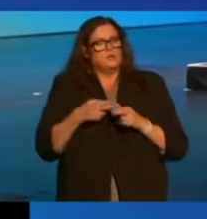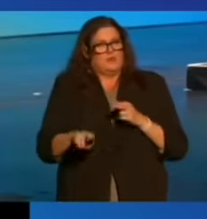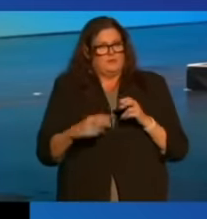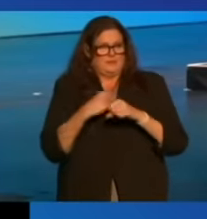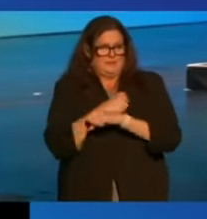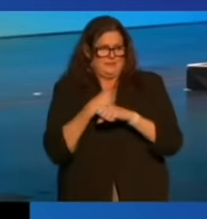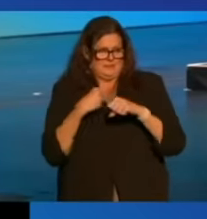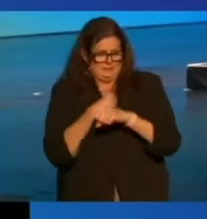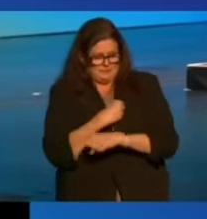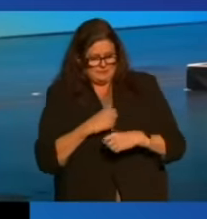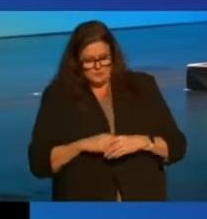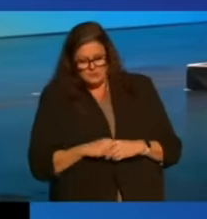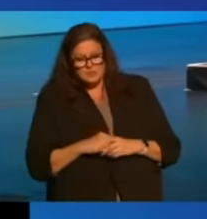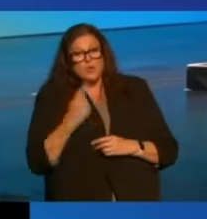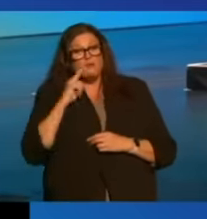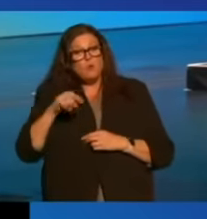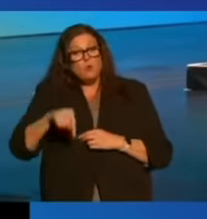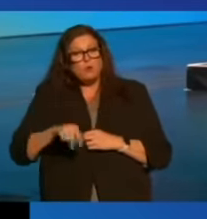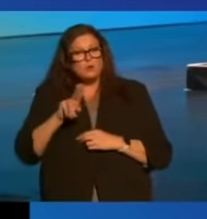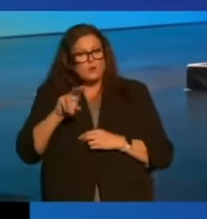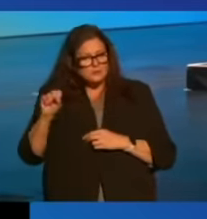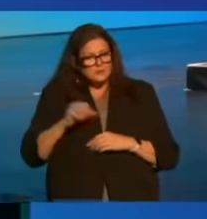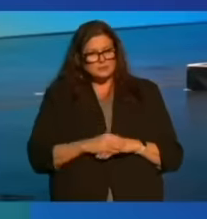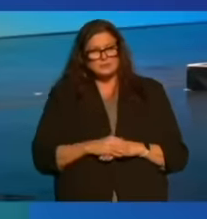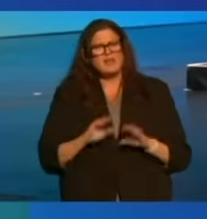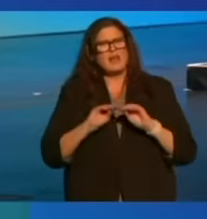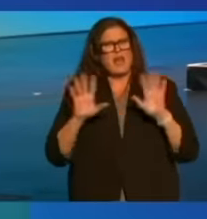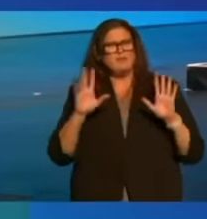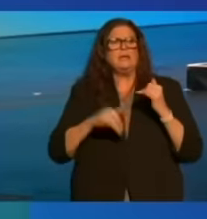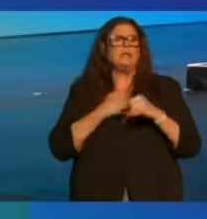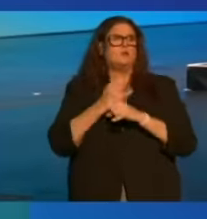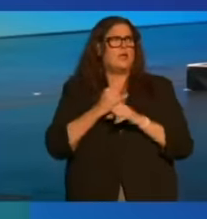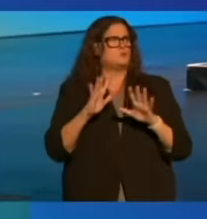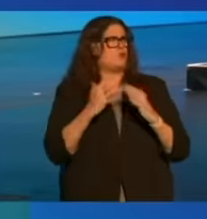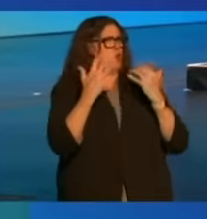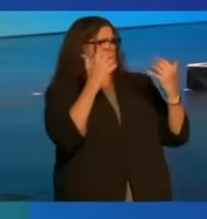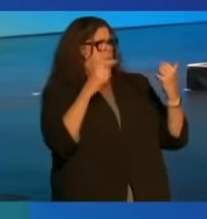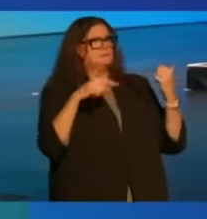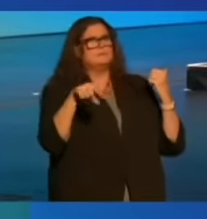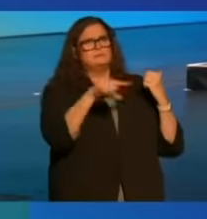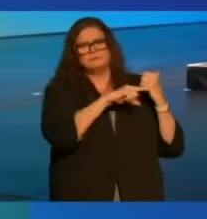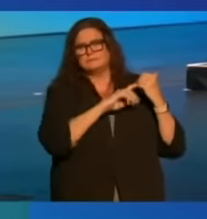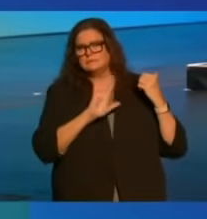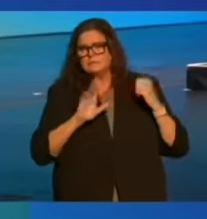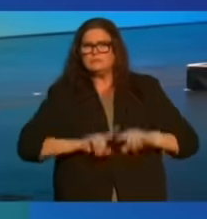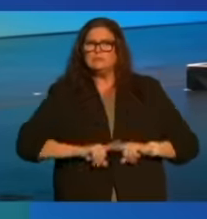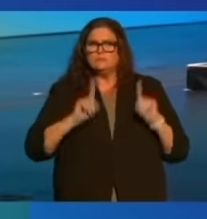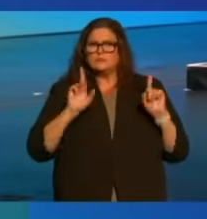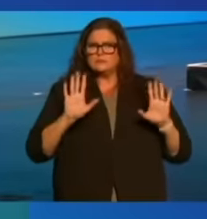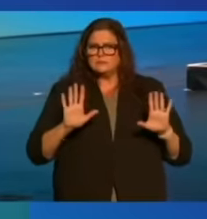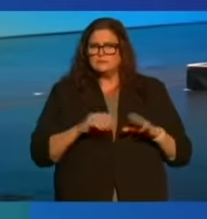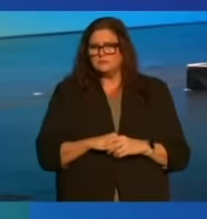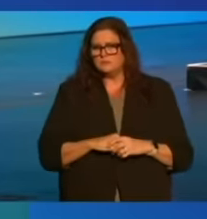statistics for the United States. Obviously, there's an international audience. There are differences.